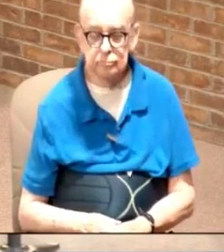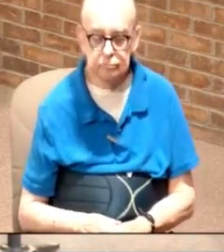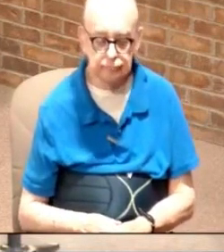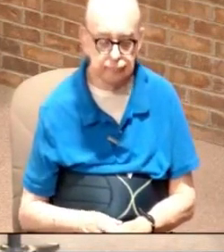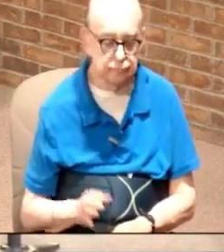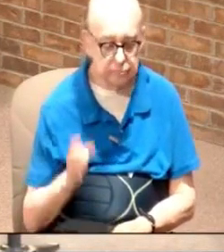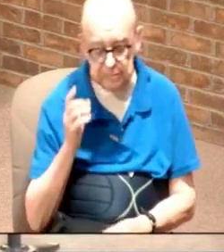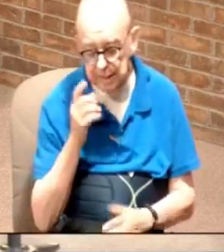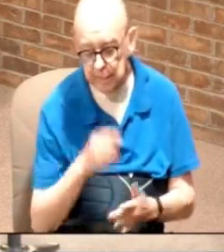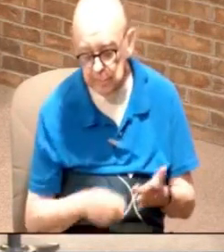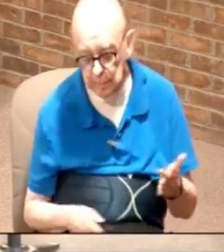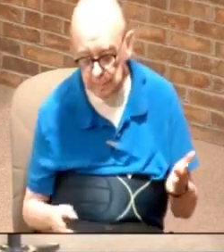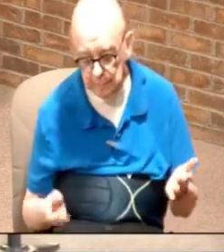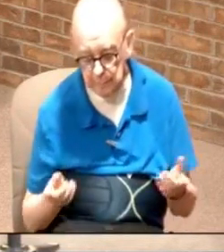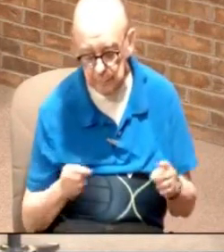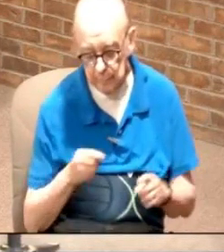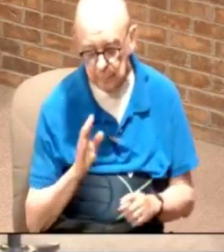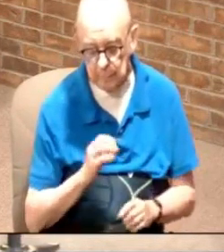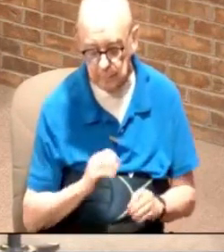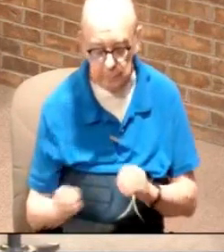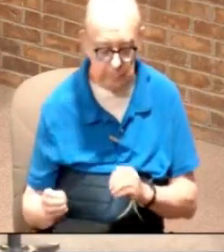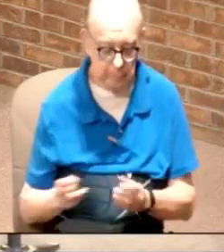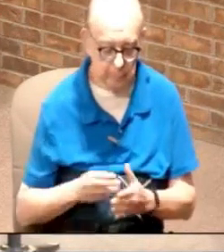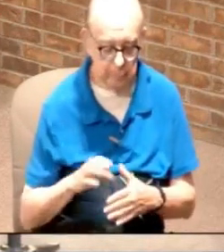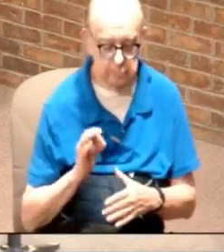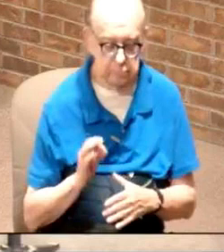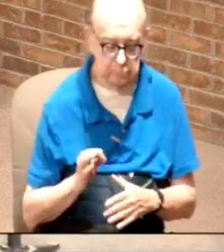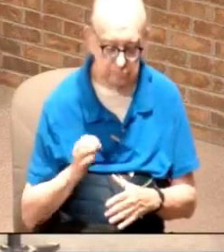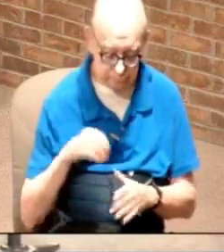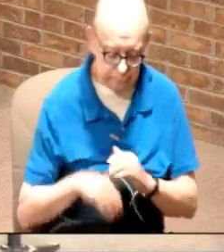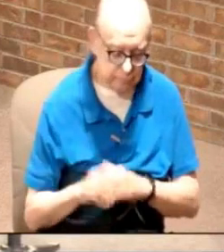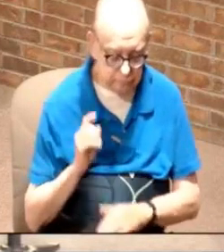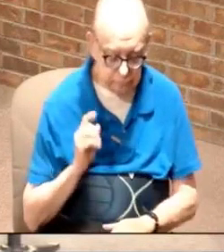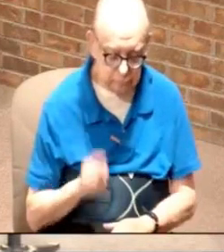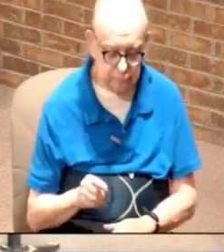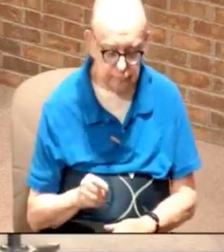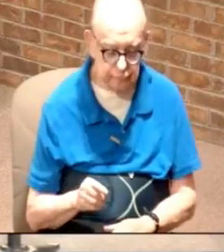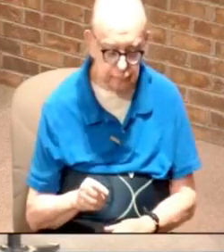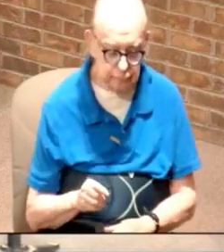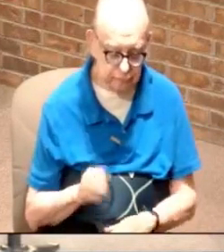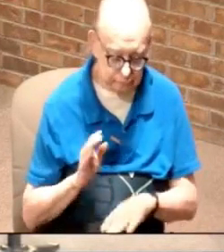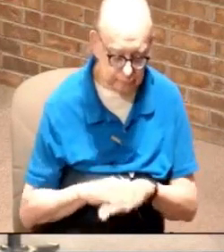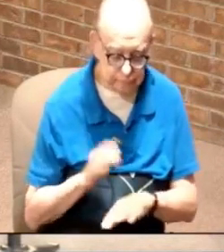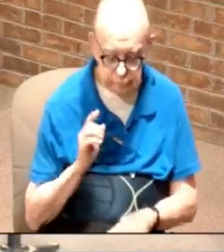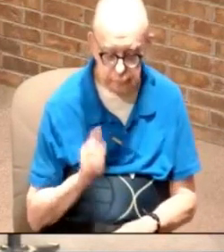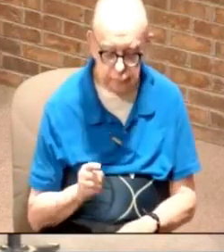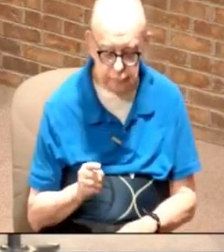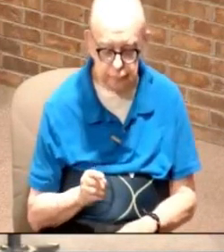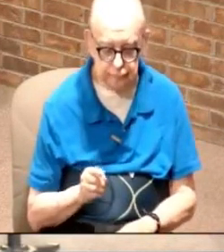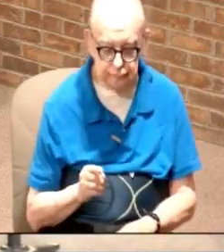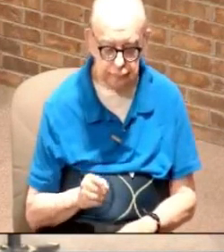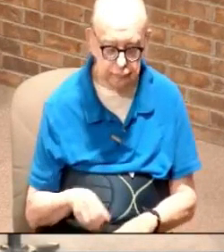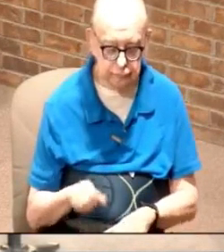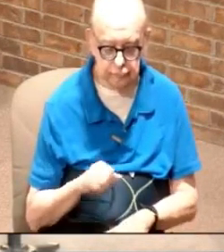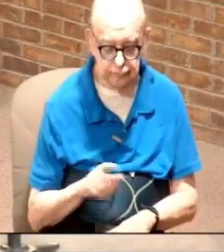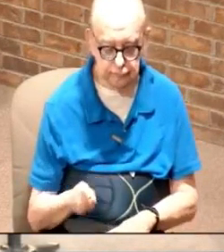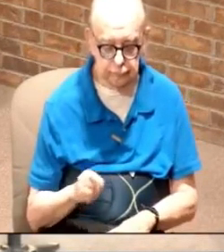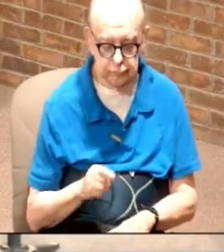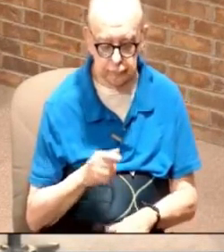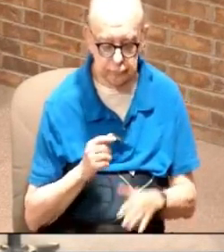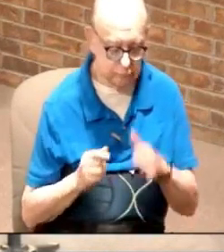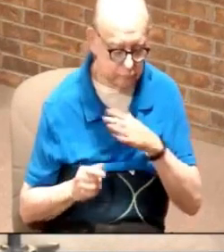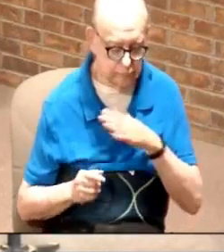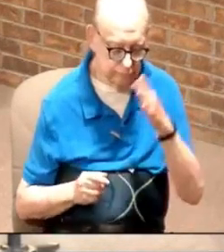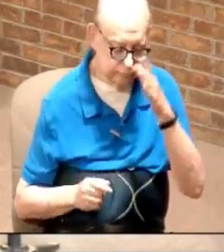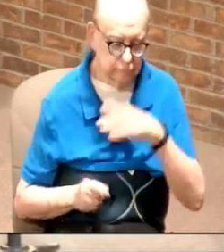so guess what when God puts his Holy Spirit in you on you in the anointing ladies and